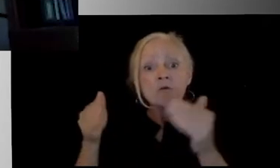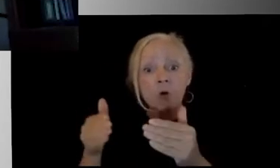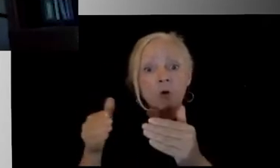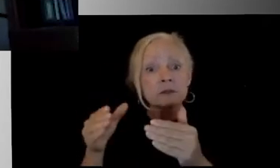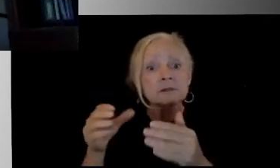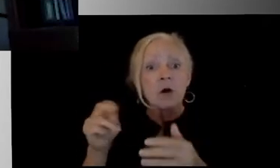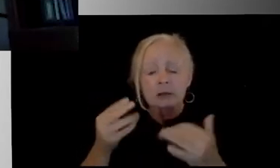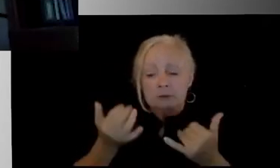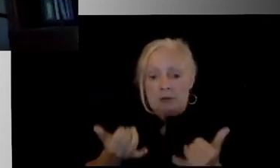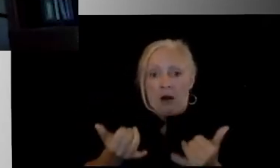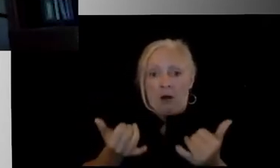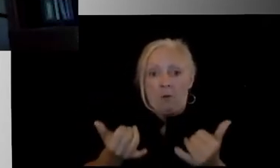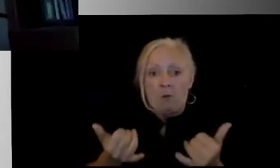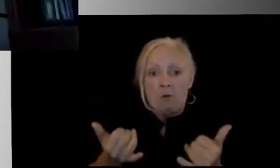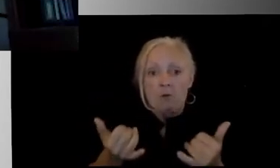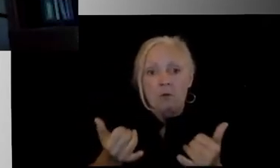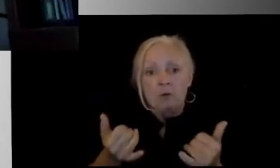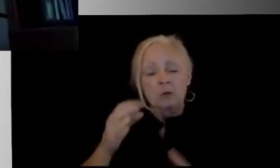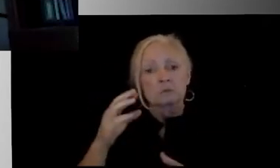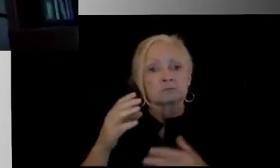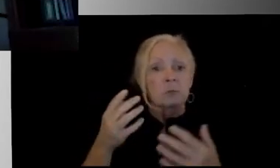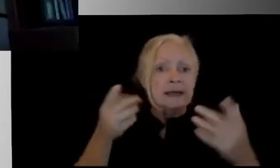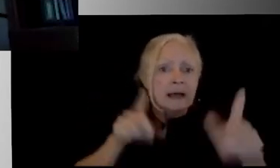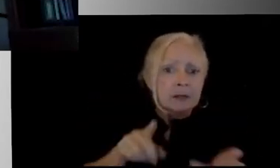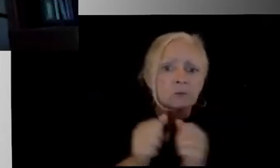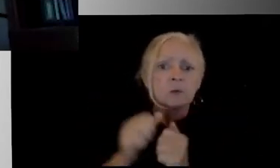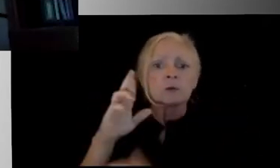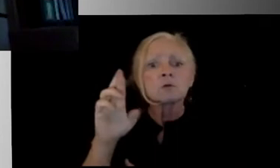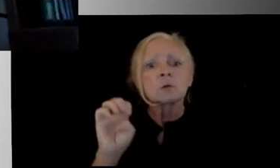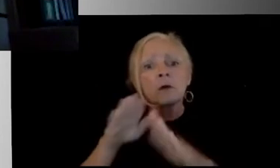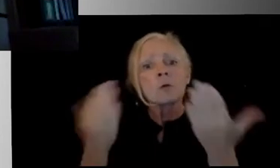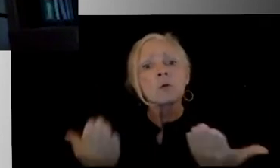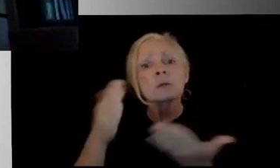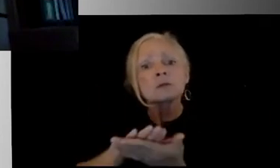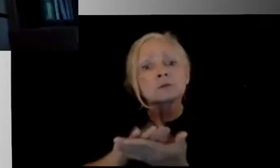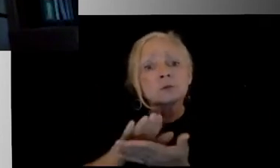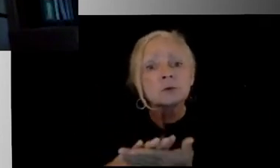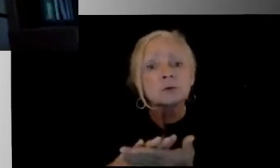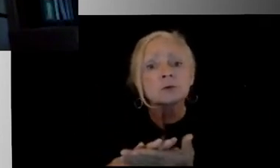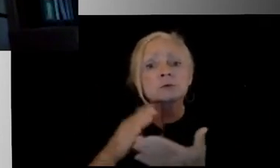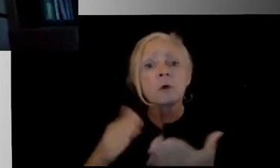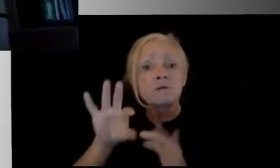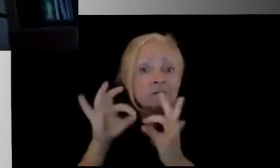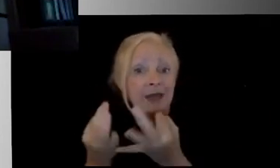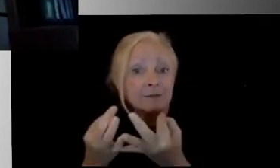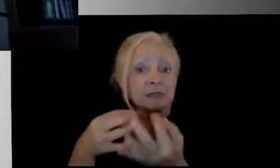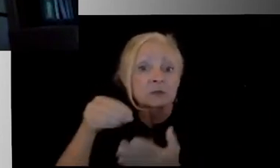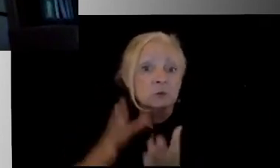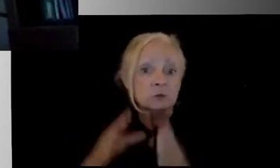where we are now with the reopening of schools and what families and students and teachers can expect on that.